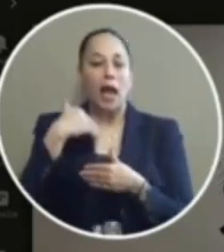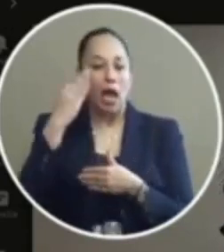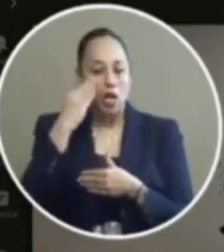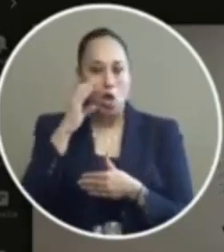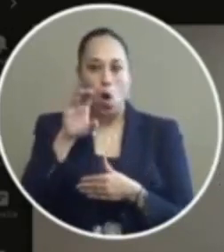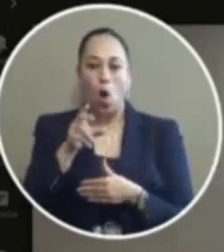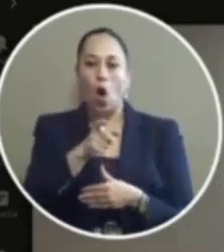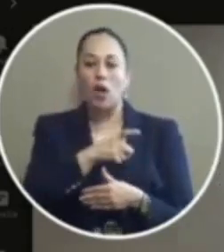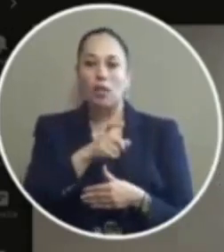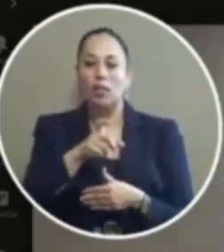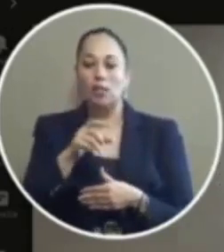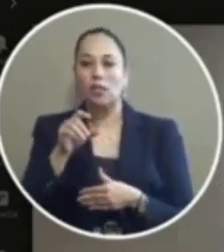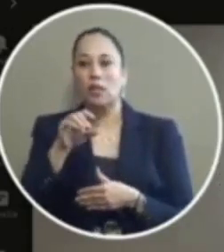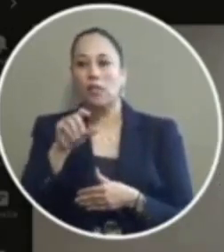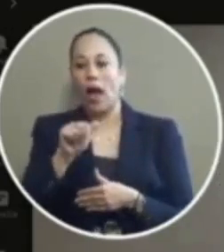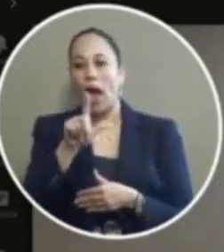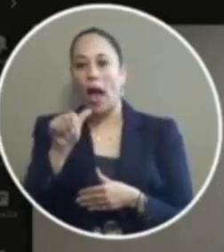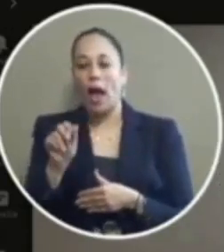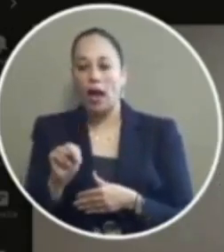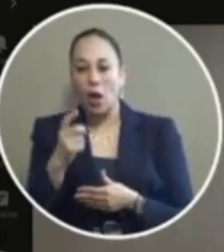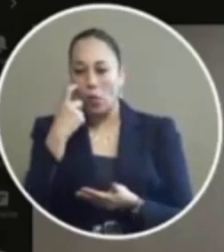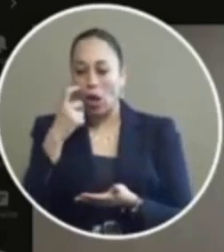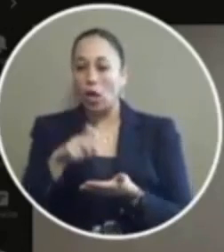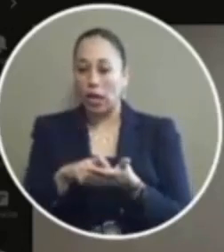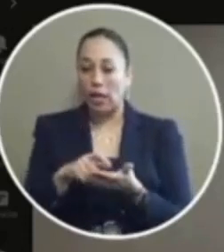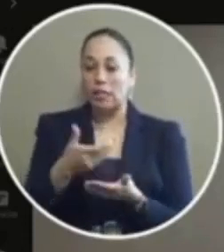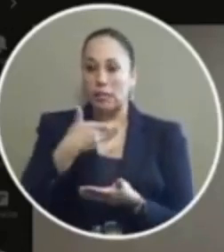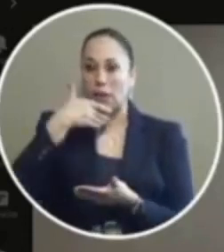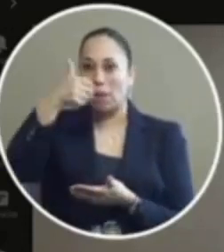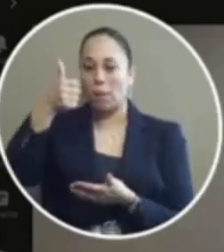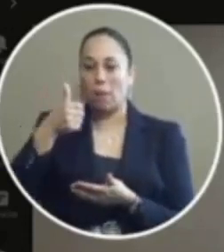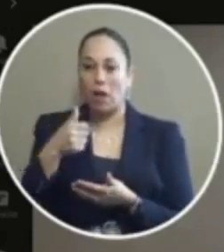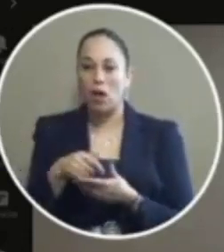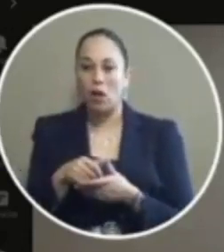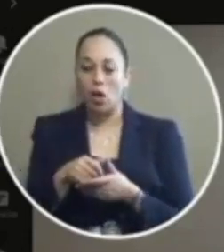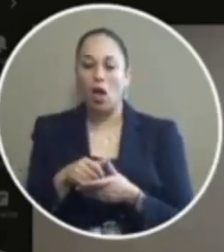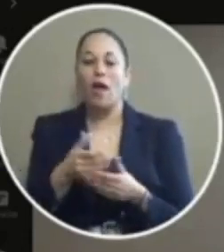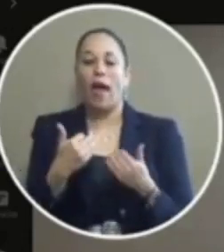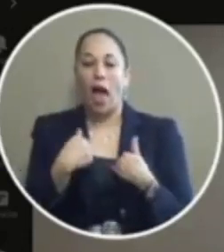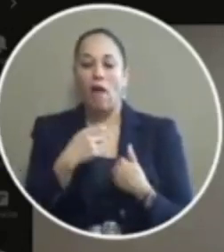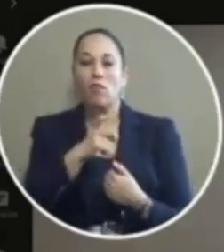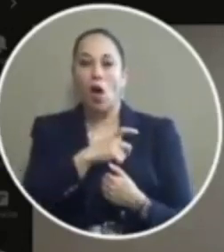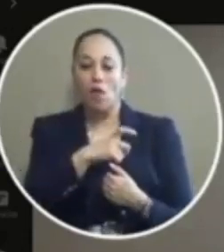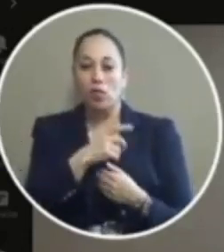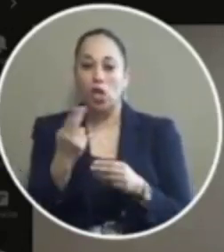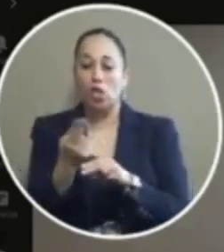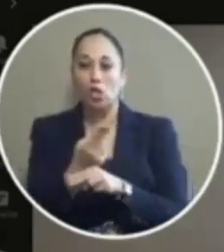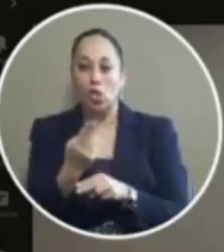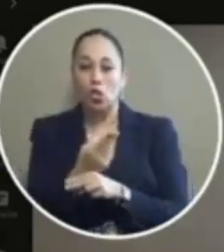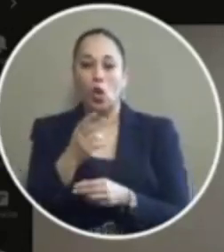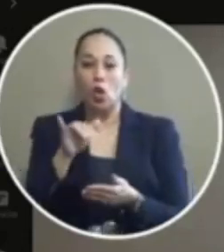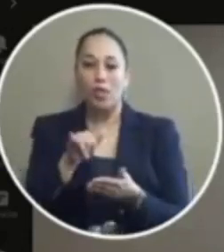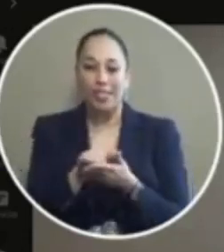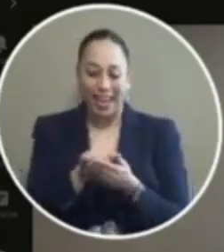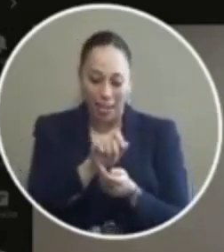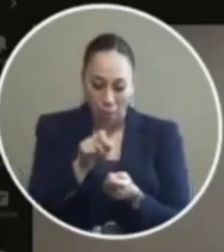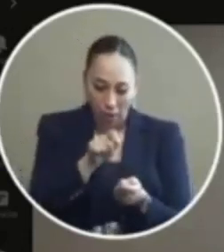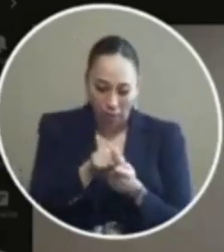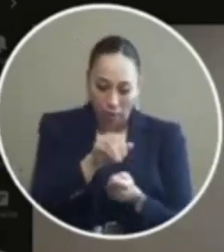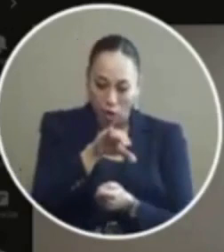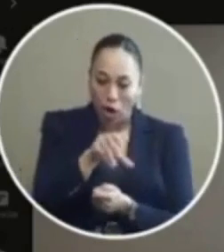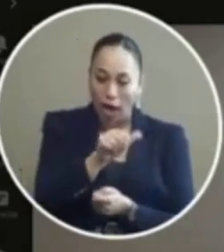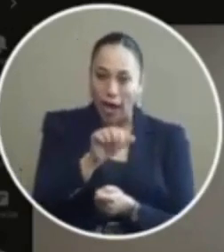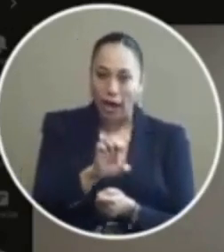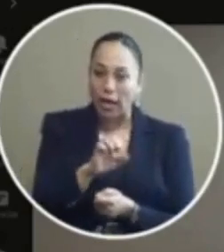ellen recognizes the uh benefit of having his officers be able to use this in particular cases